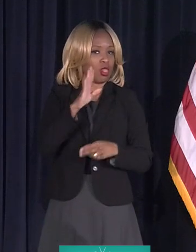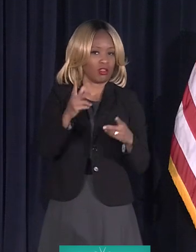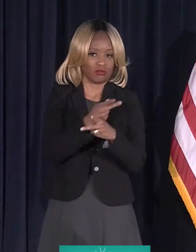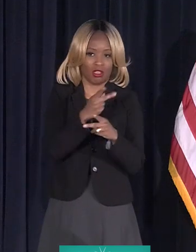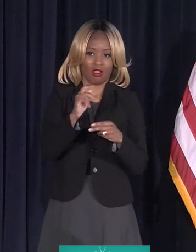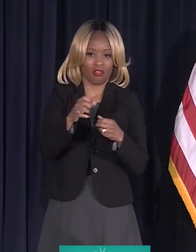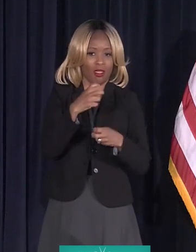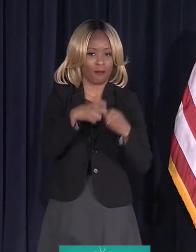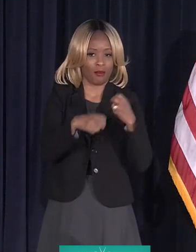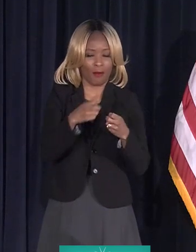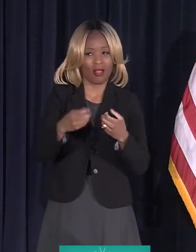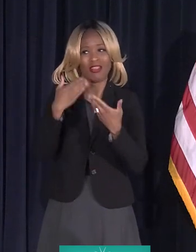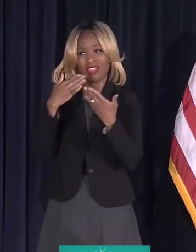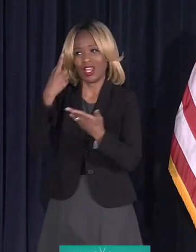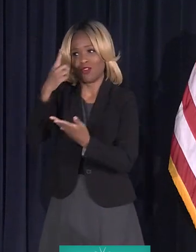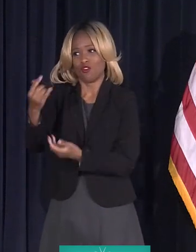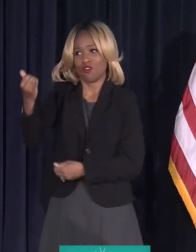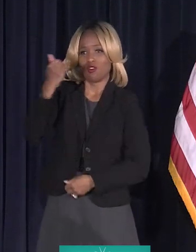But thank you for the call.